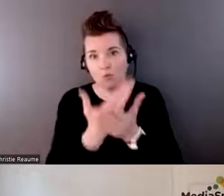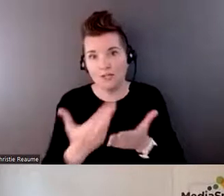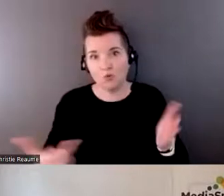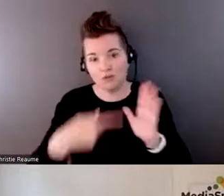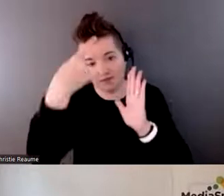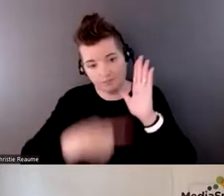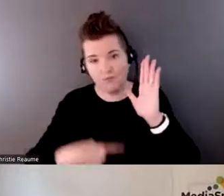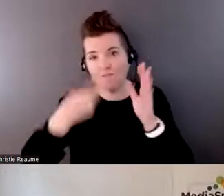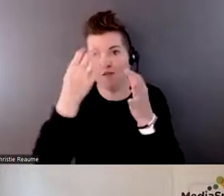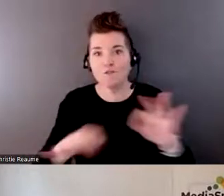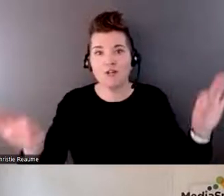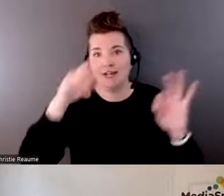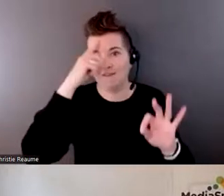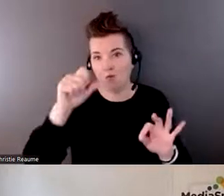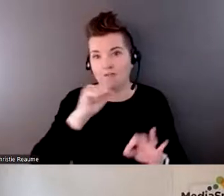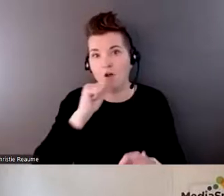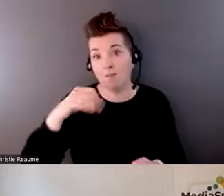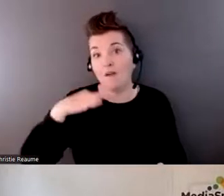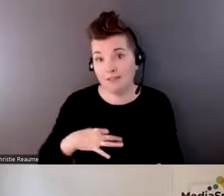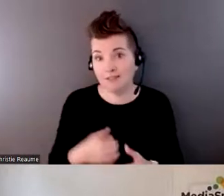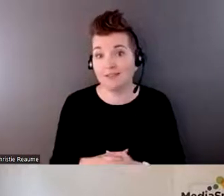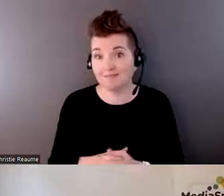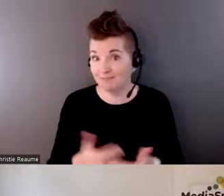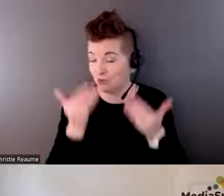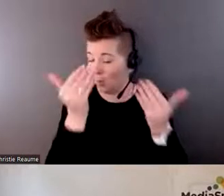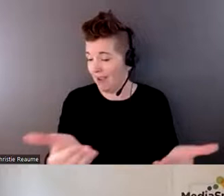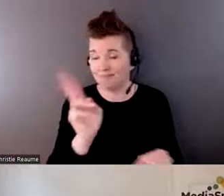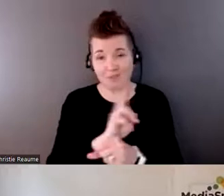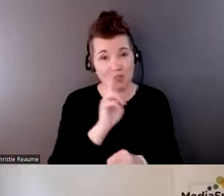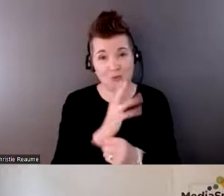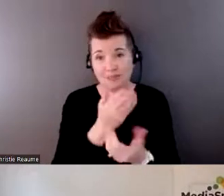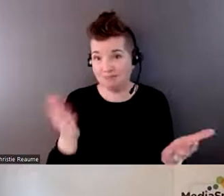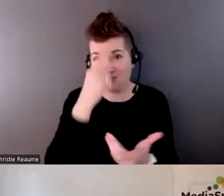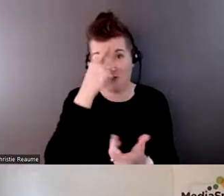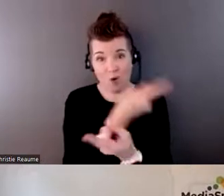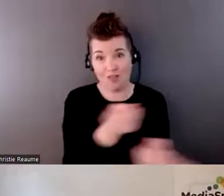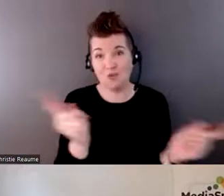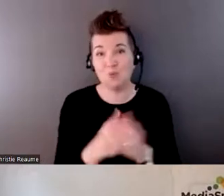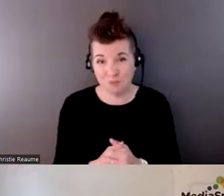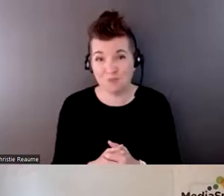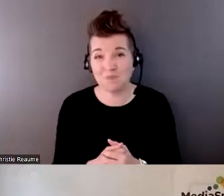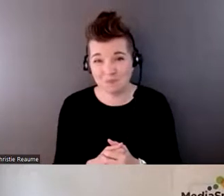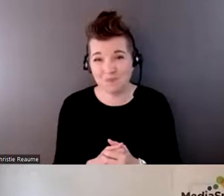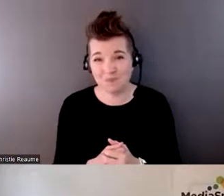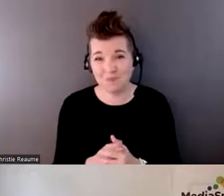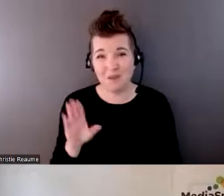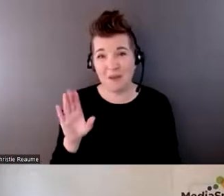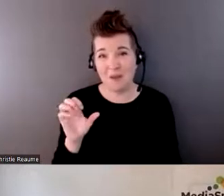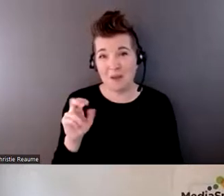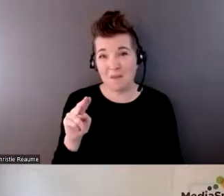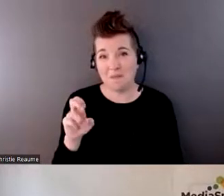free on our website. So please use them. That's what they're there for. Amazing. actually think I'm going to go and take a spin there myself. Yeah.